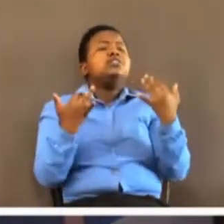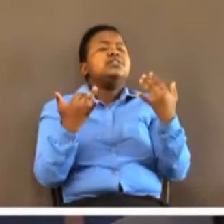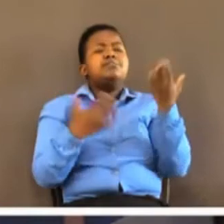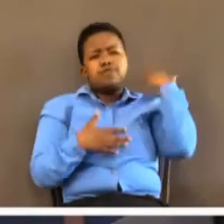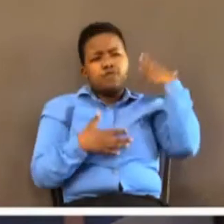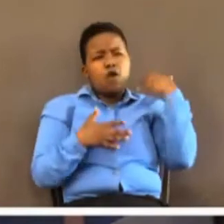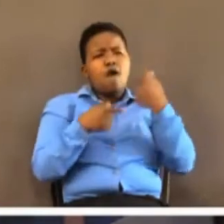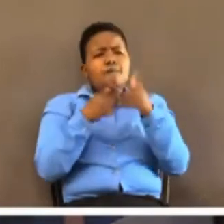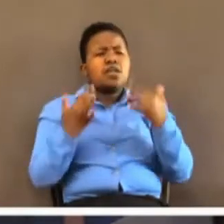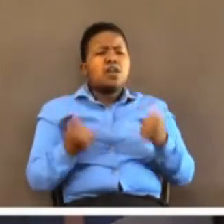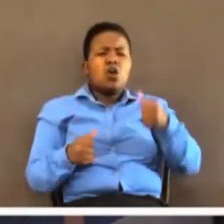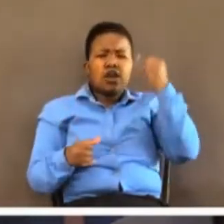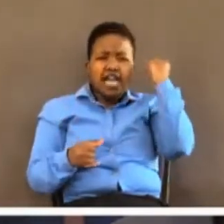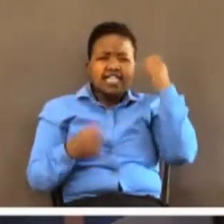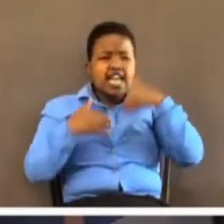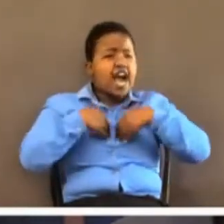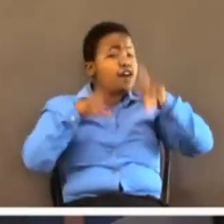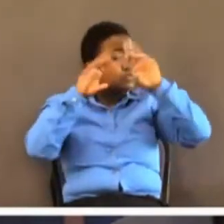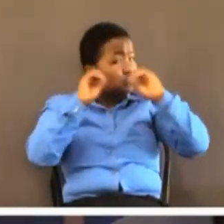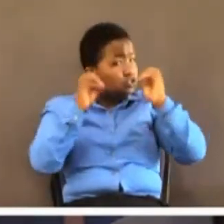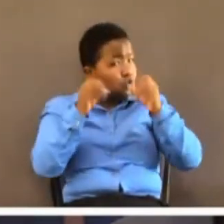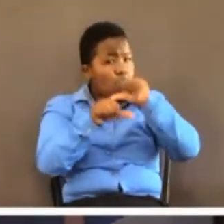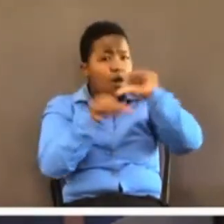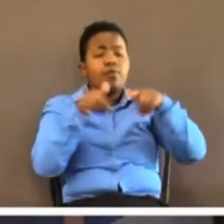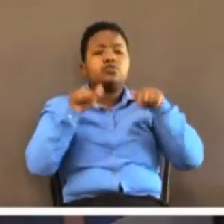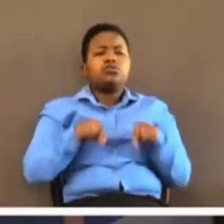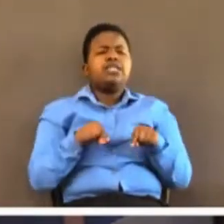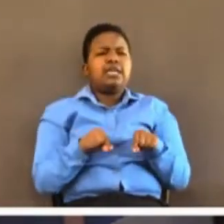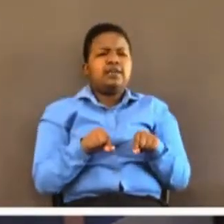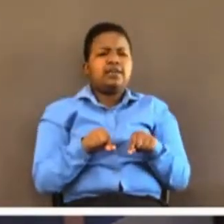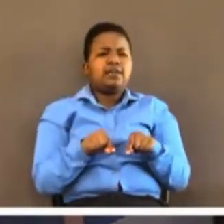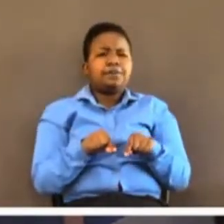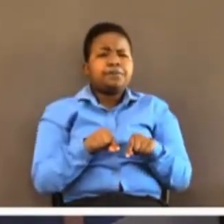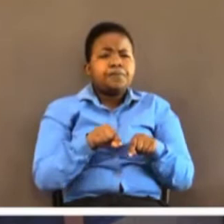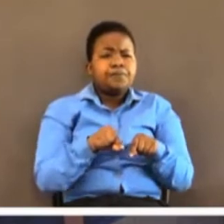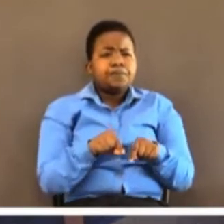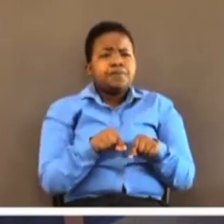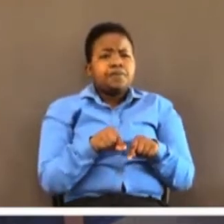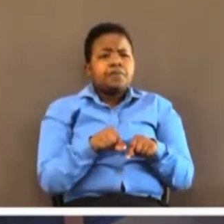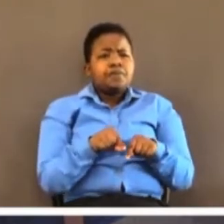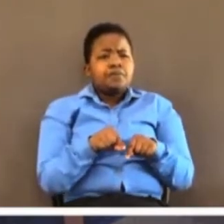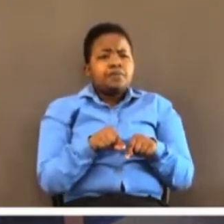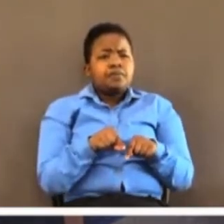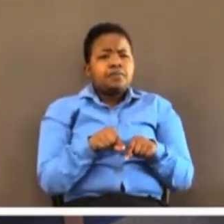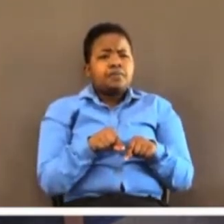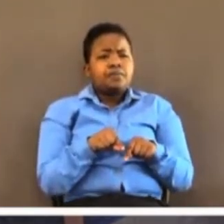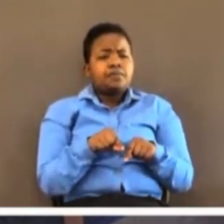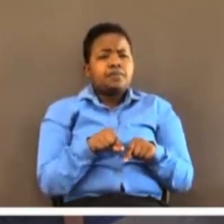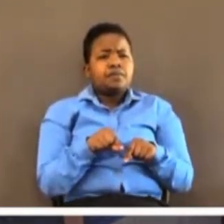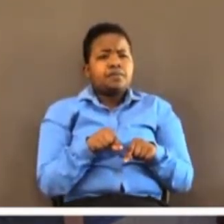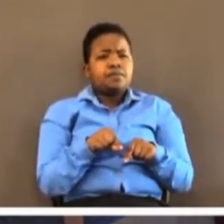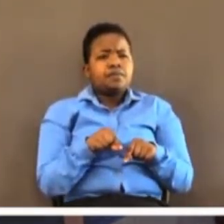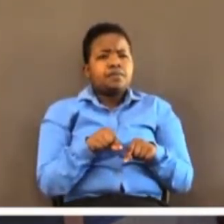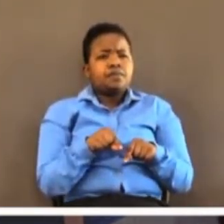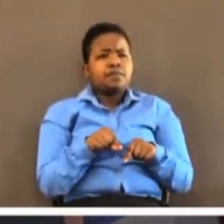You know, their faith in what God had done through the past victories was doing nothing to deliver